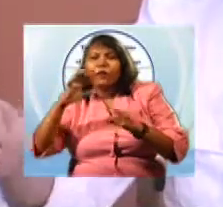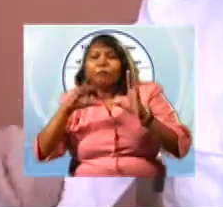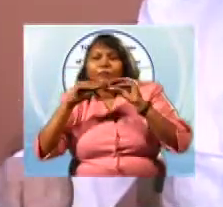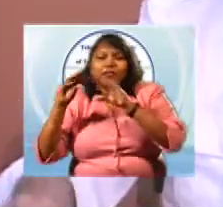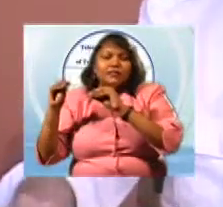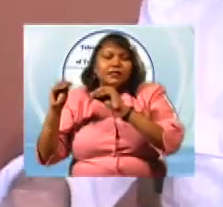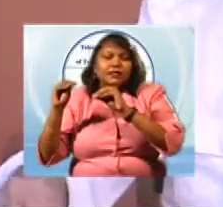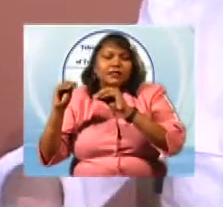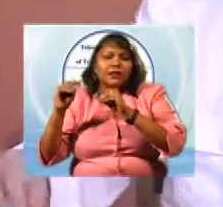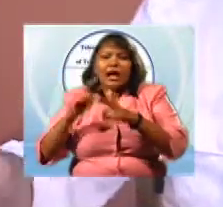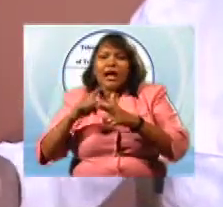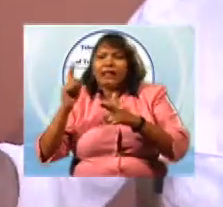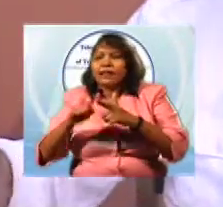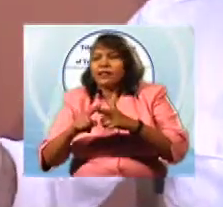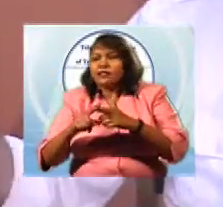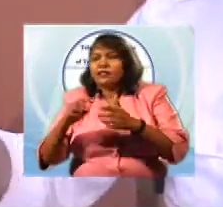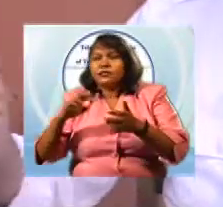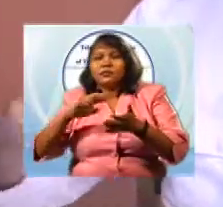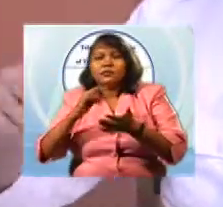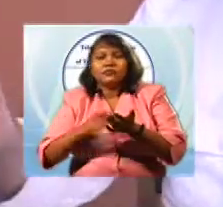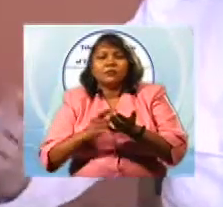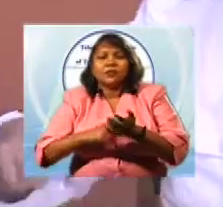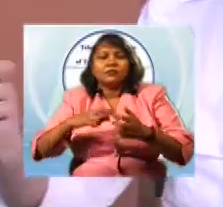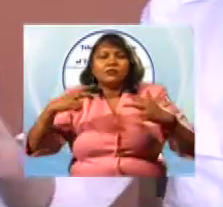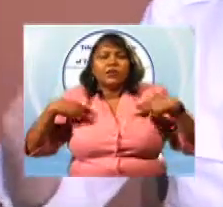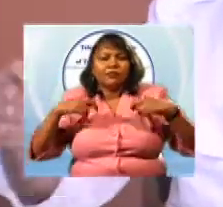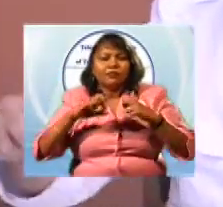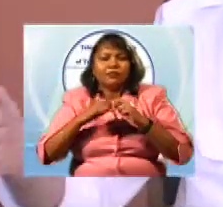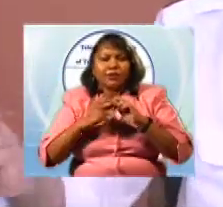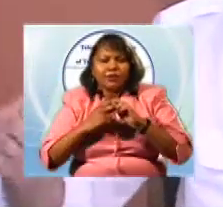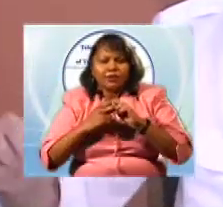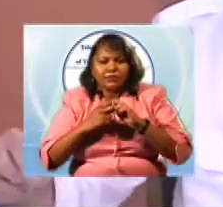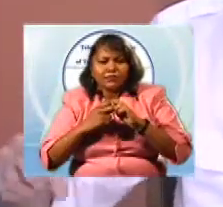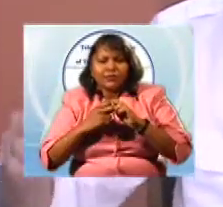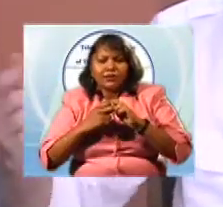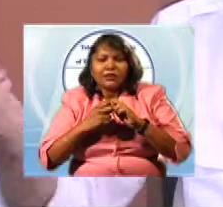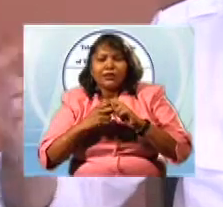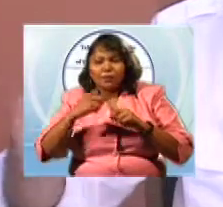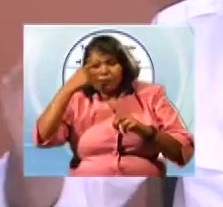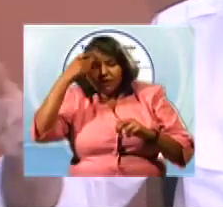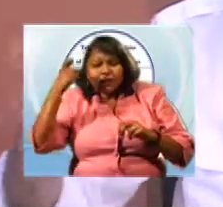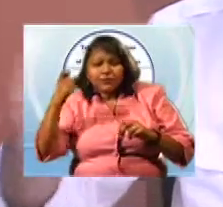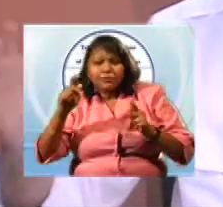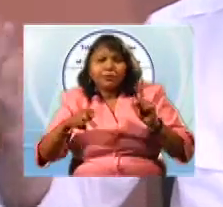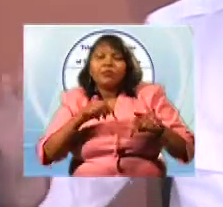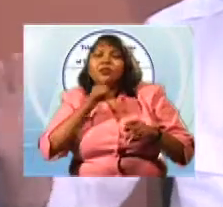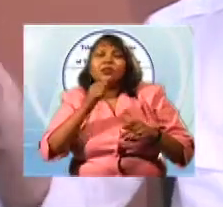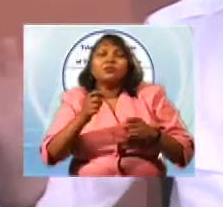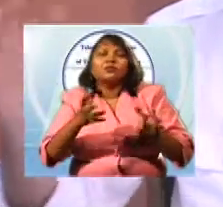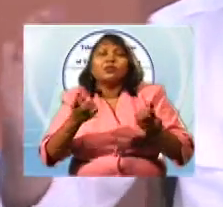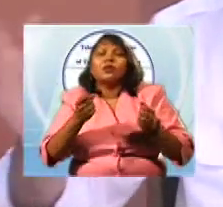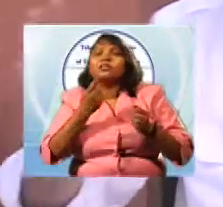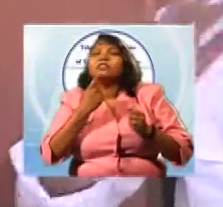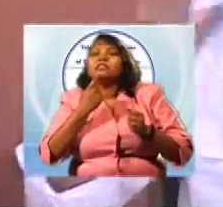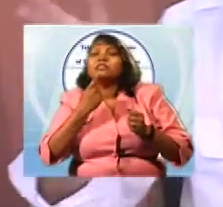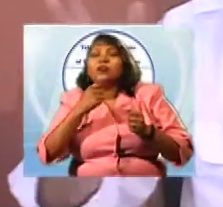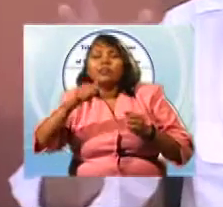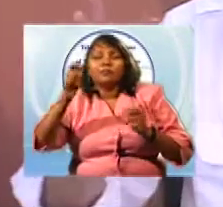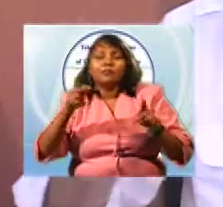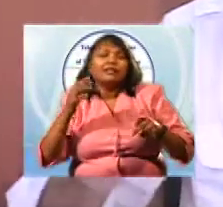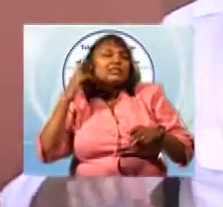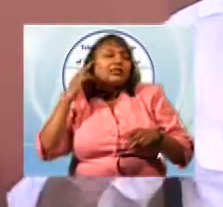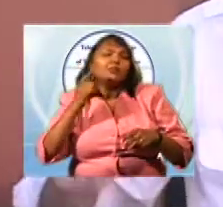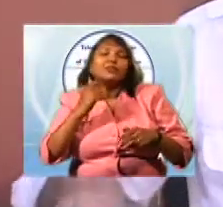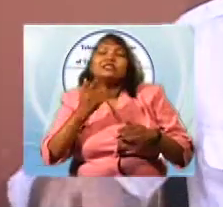And then deal with, sometimes you have problems with rights of the people who are involved in it, and they don't want it broadcast, and it gets